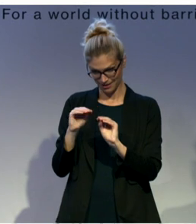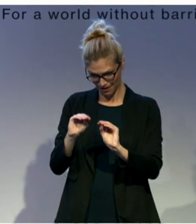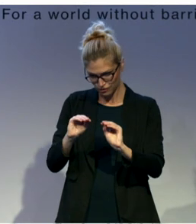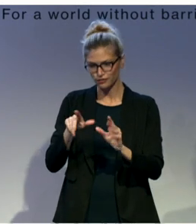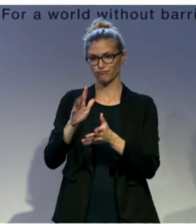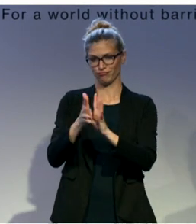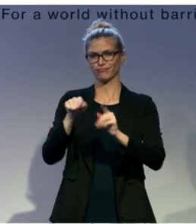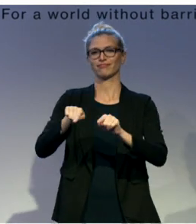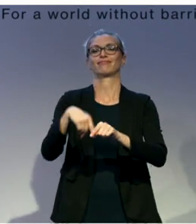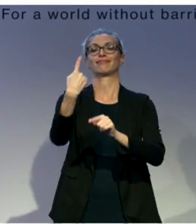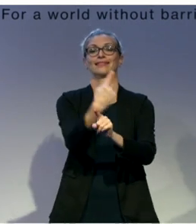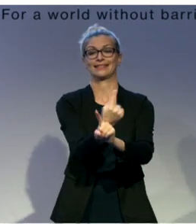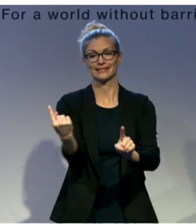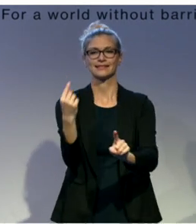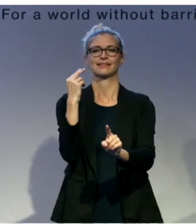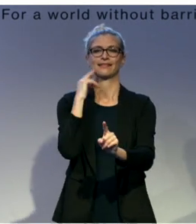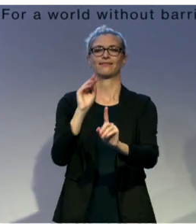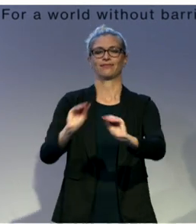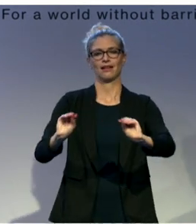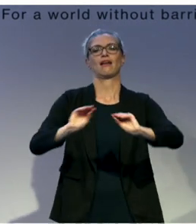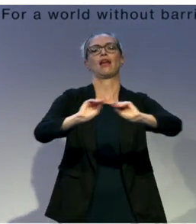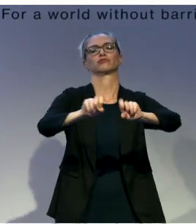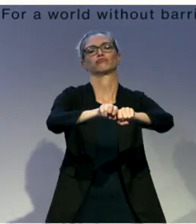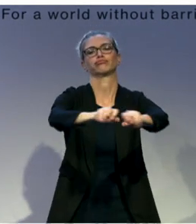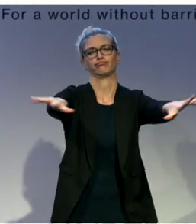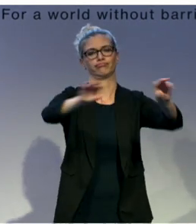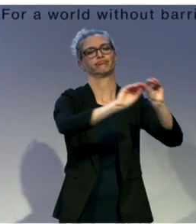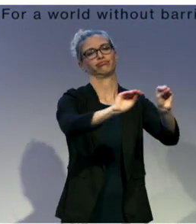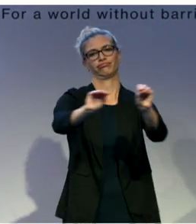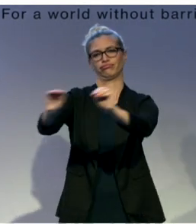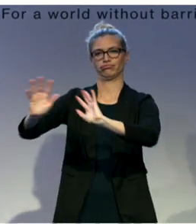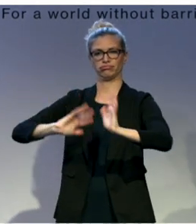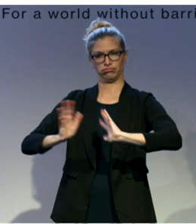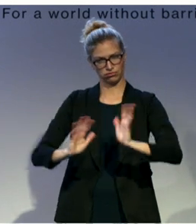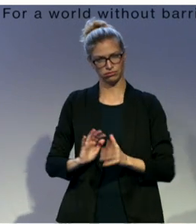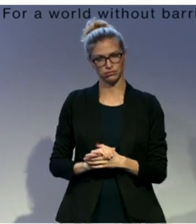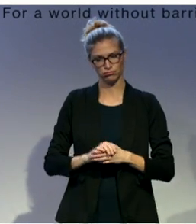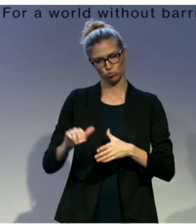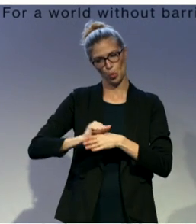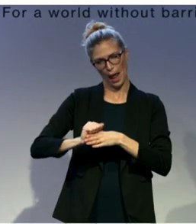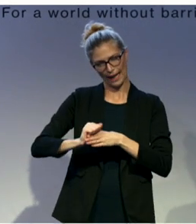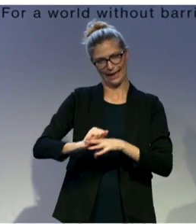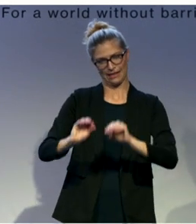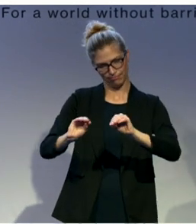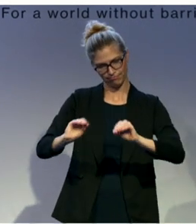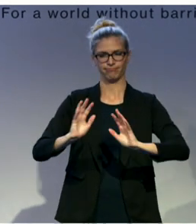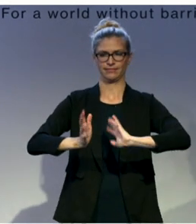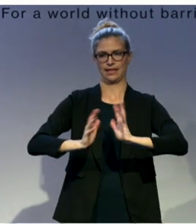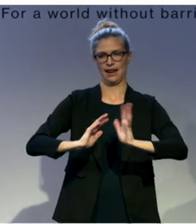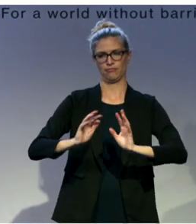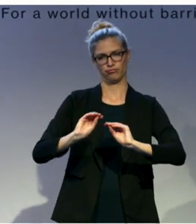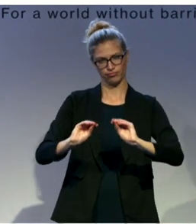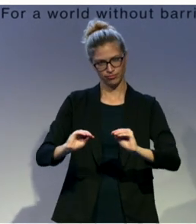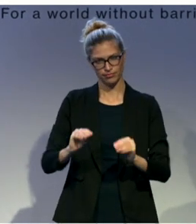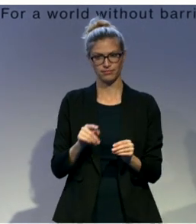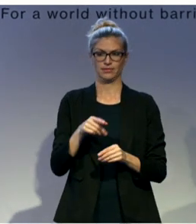down to their students and peers. And we used a training of trainer models so that deaf interpreters and workshop participants